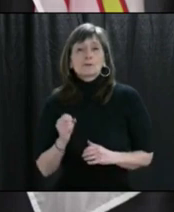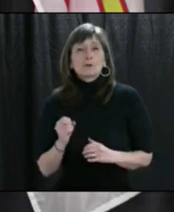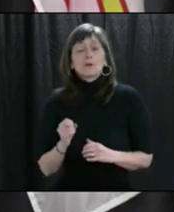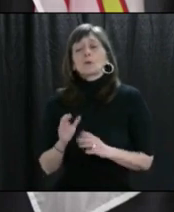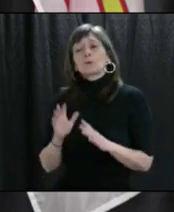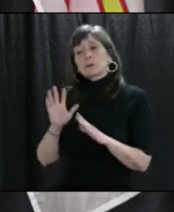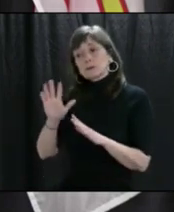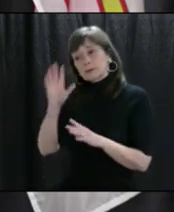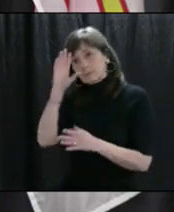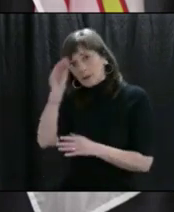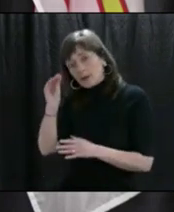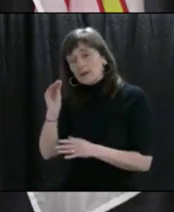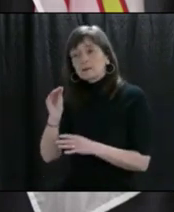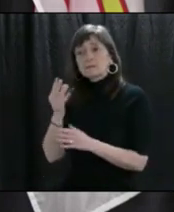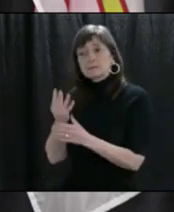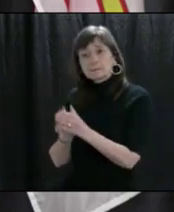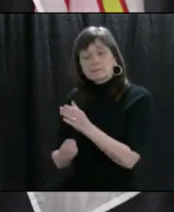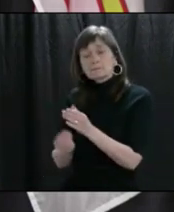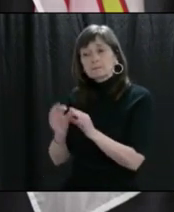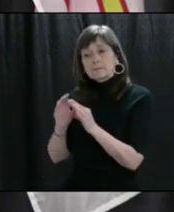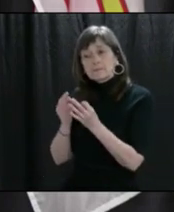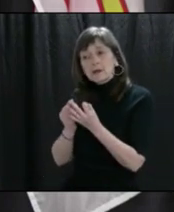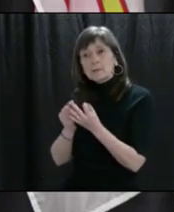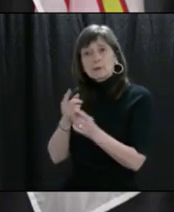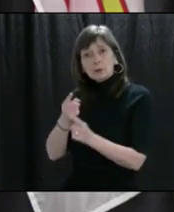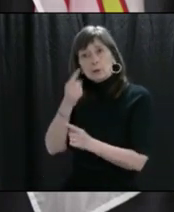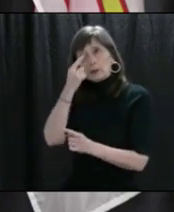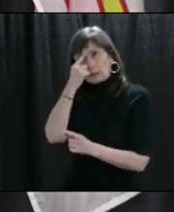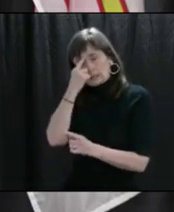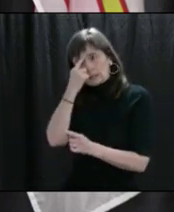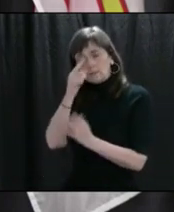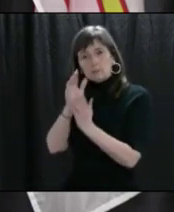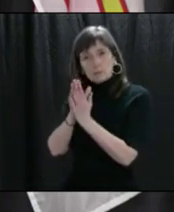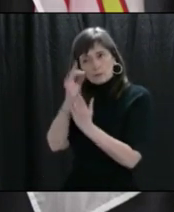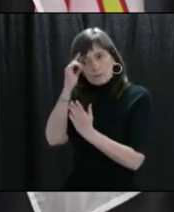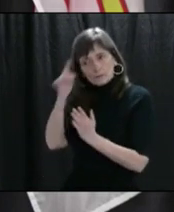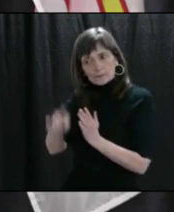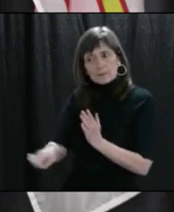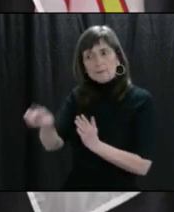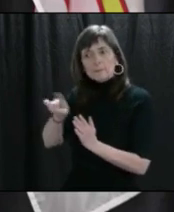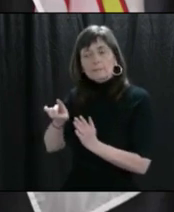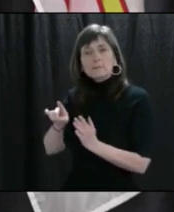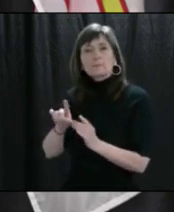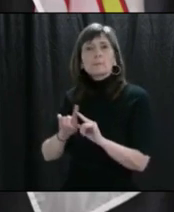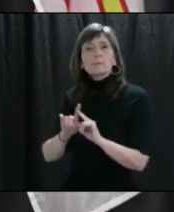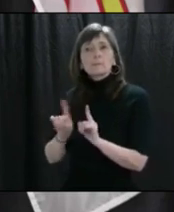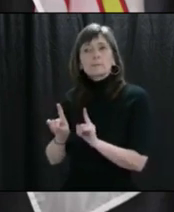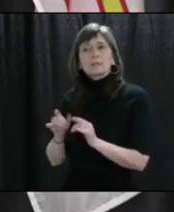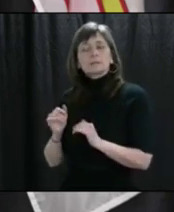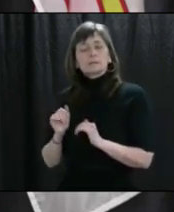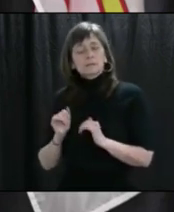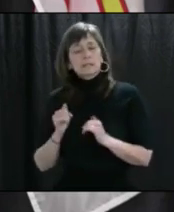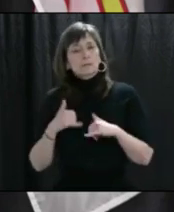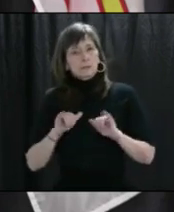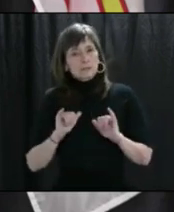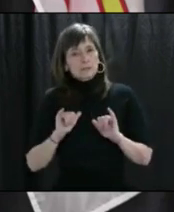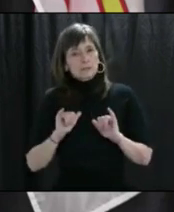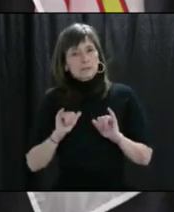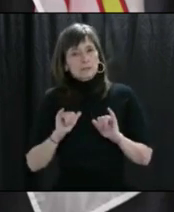gentleman, his family, his friends in our thoughts and prayers today as we continue to fight this virus together.